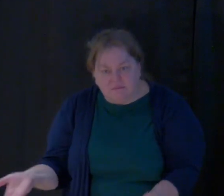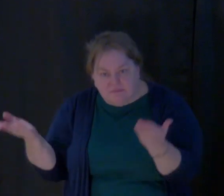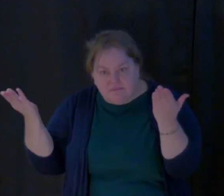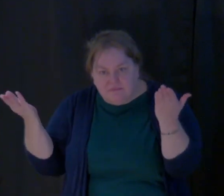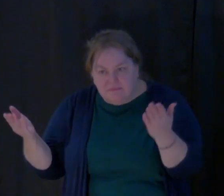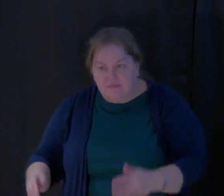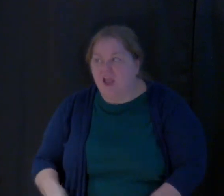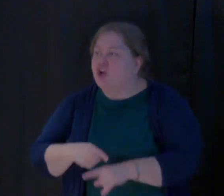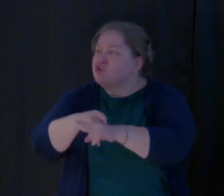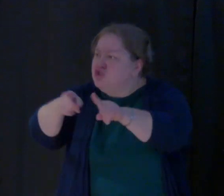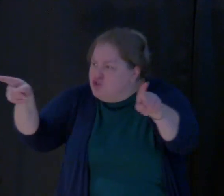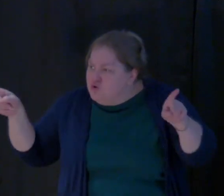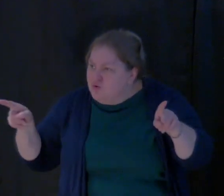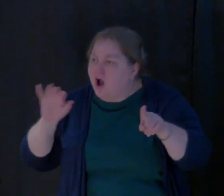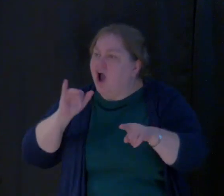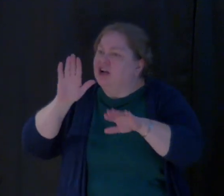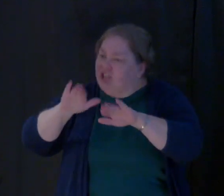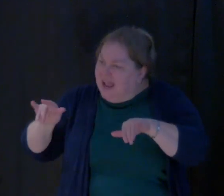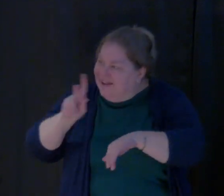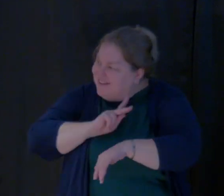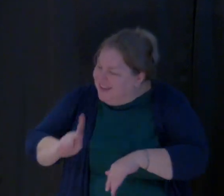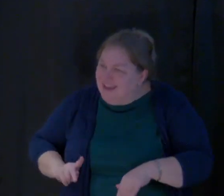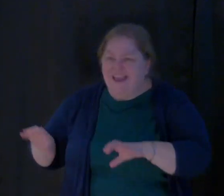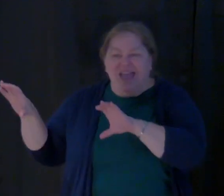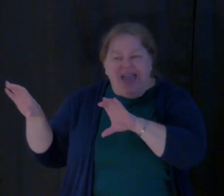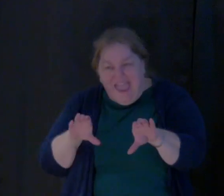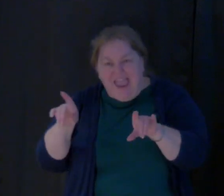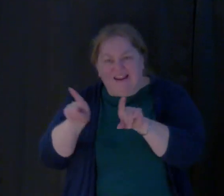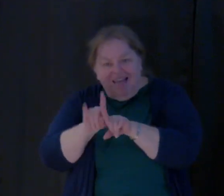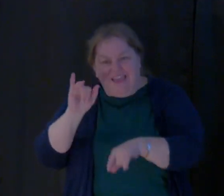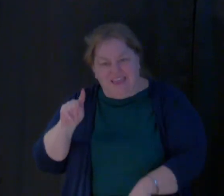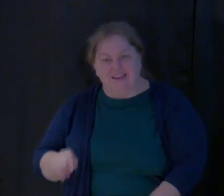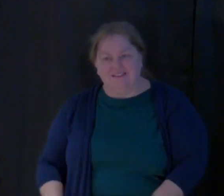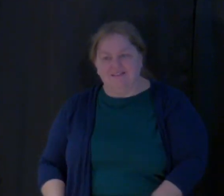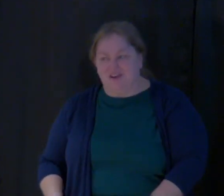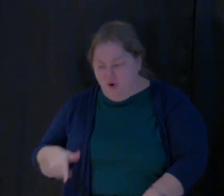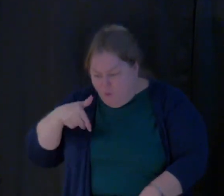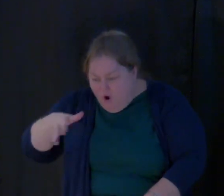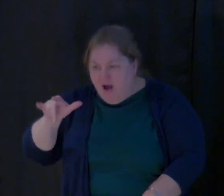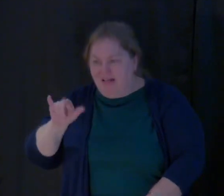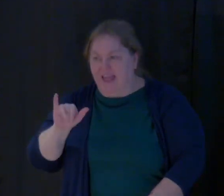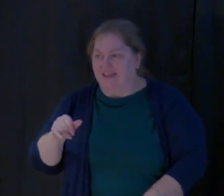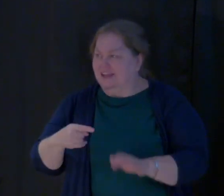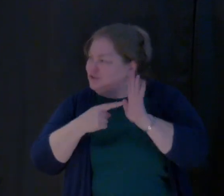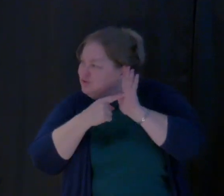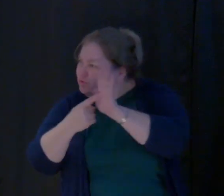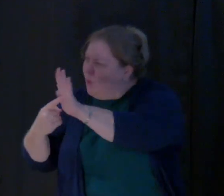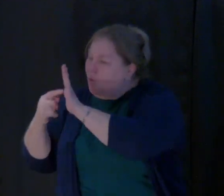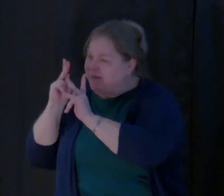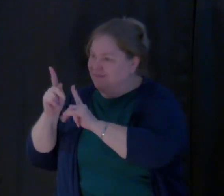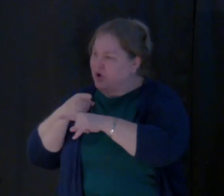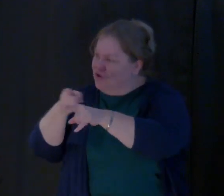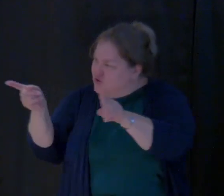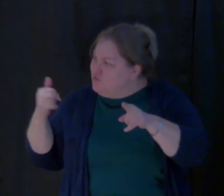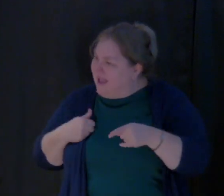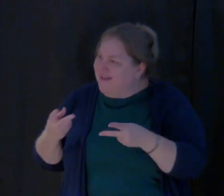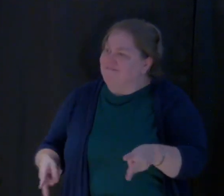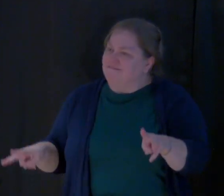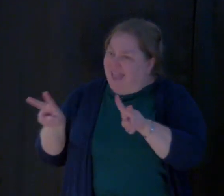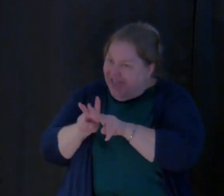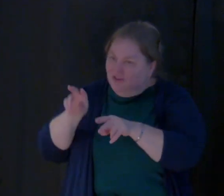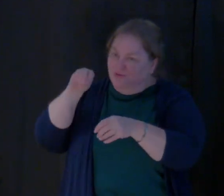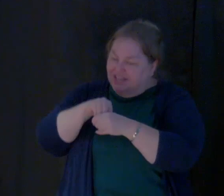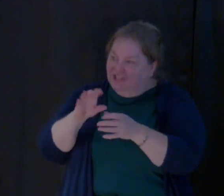You are a child of the king. We need to act like it. We need to walk like it. We need to show people that we have value in Jesus Christ.